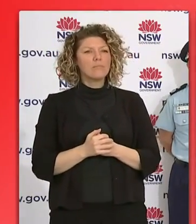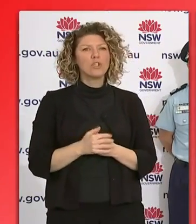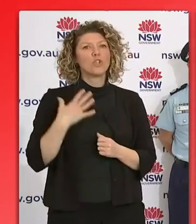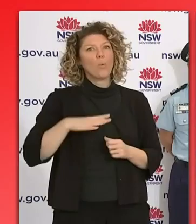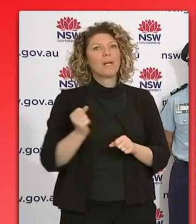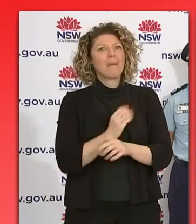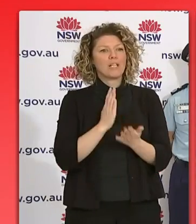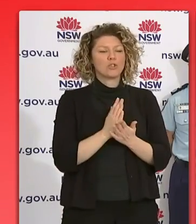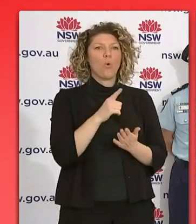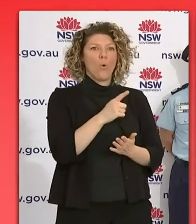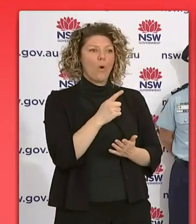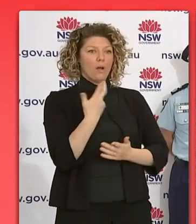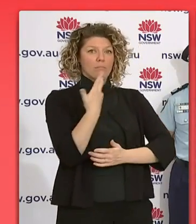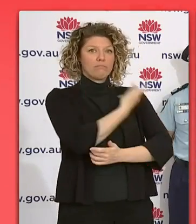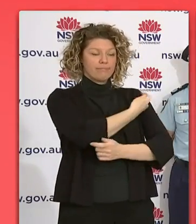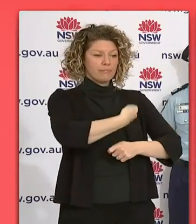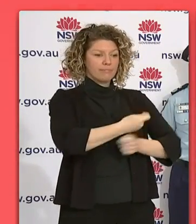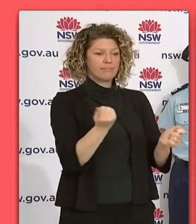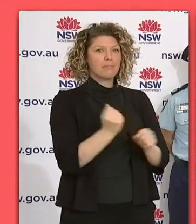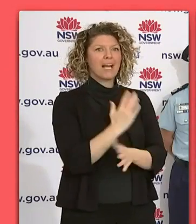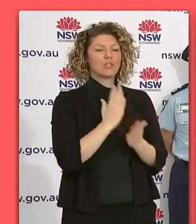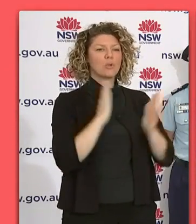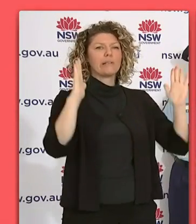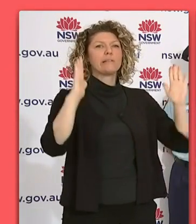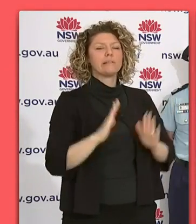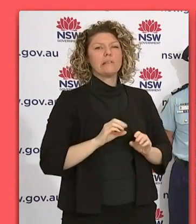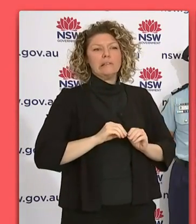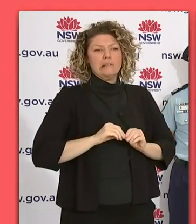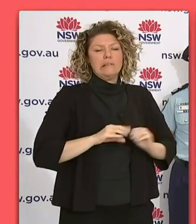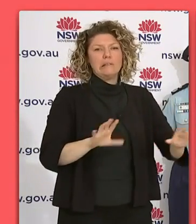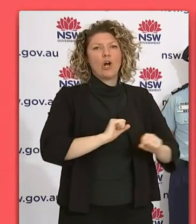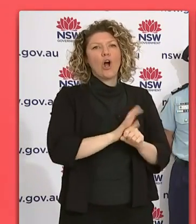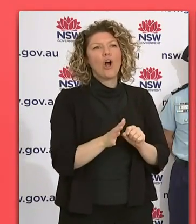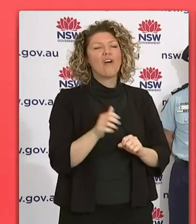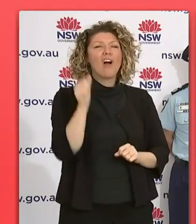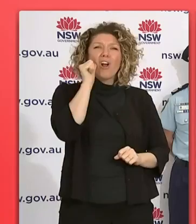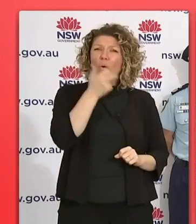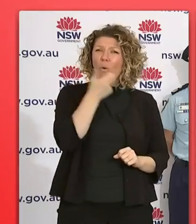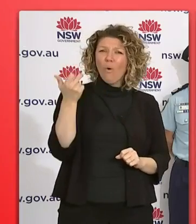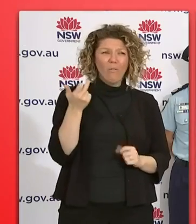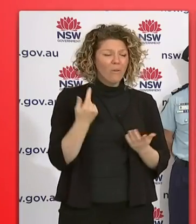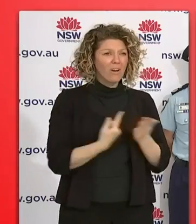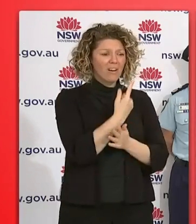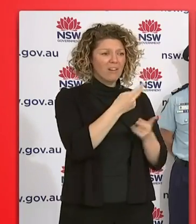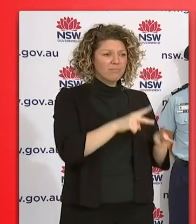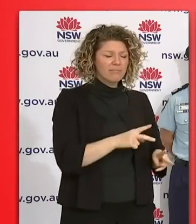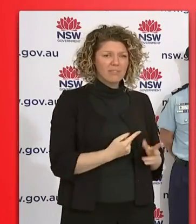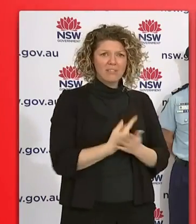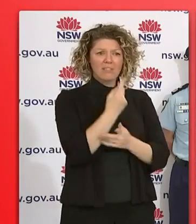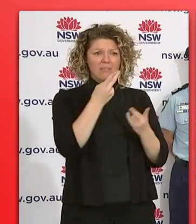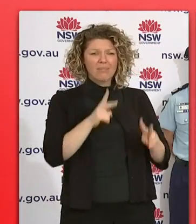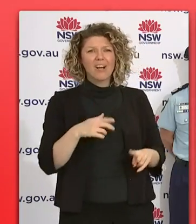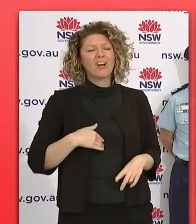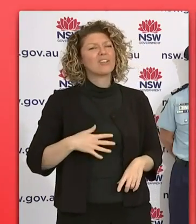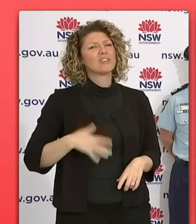reducing the spread, but also importantly, and again, I know it's horrible every time you talk about a death, um, but that is what we need to